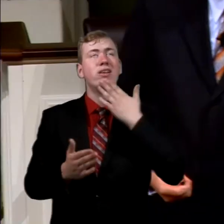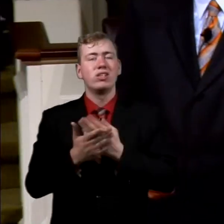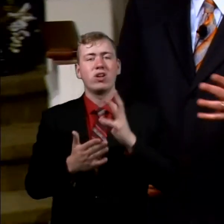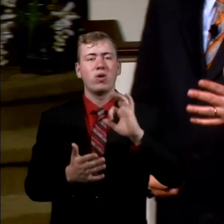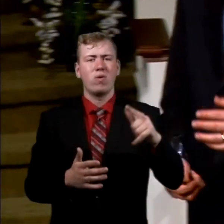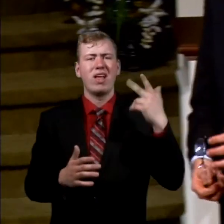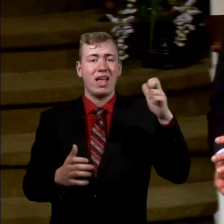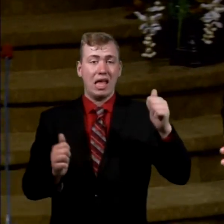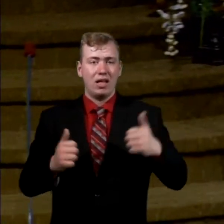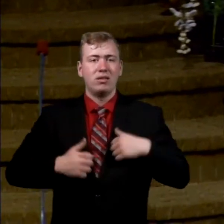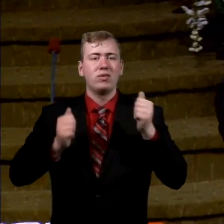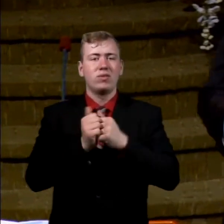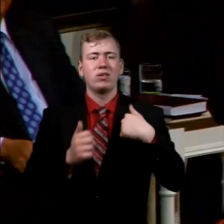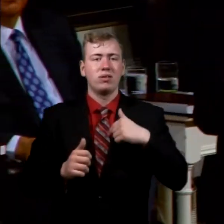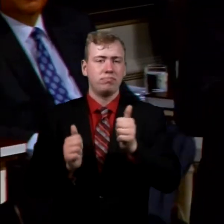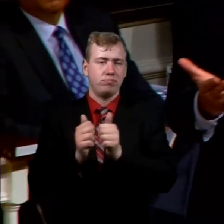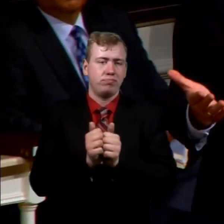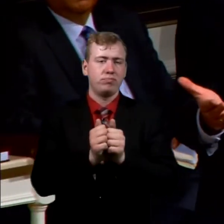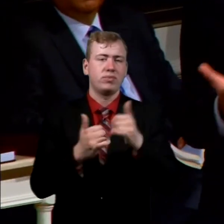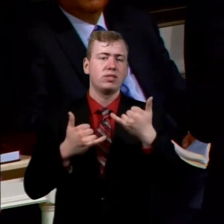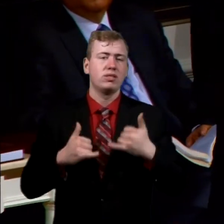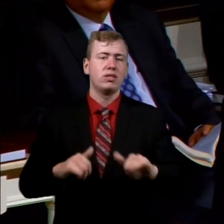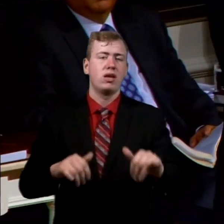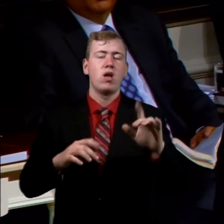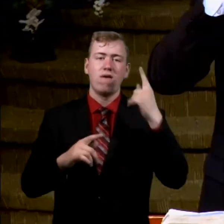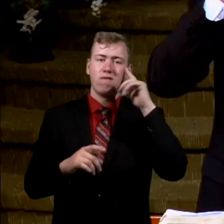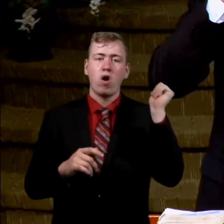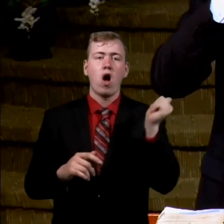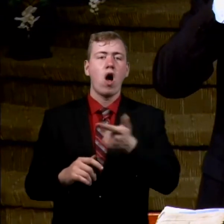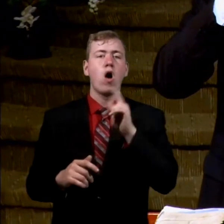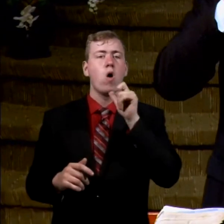abides with us still and with all who will.